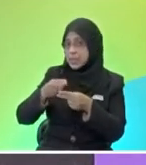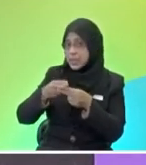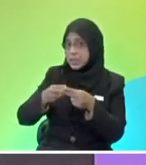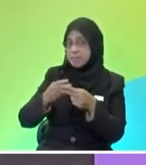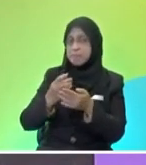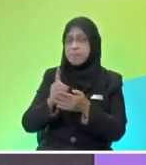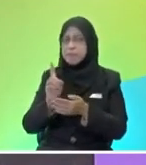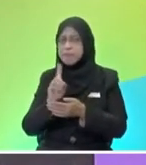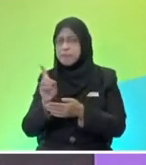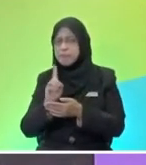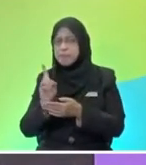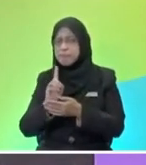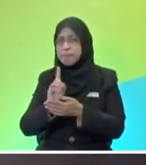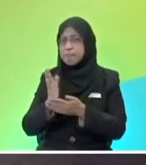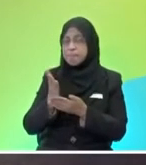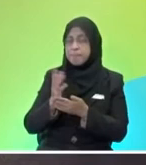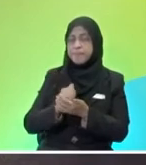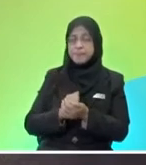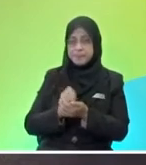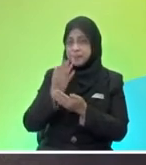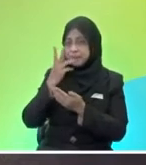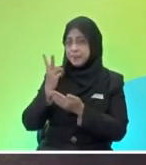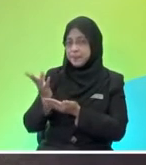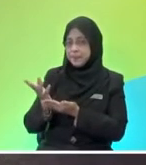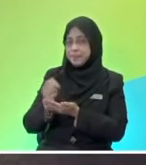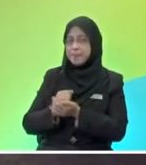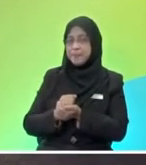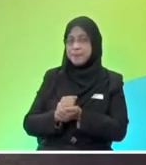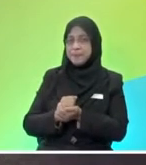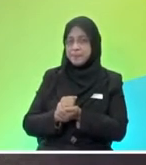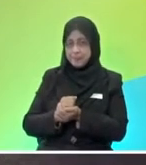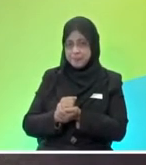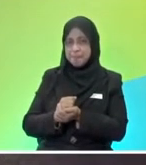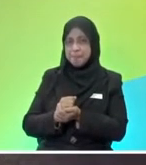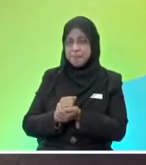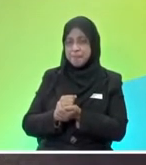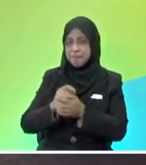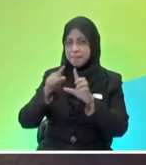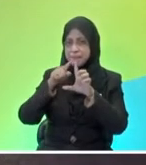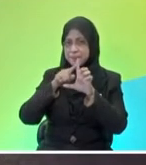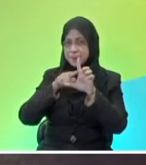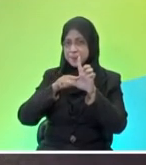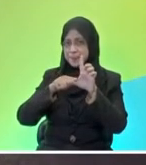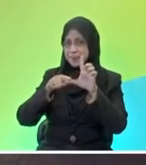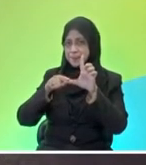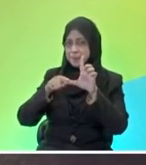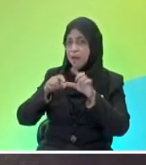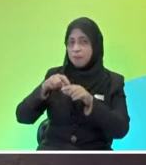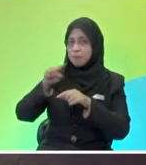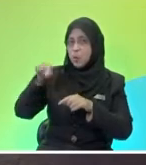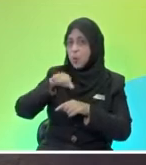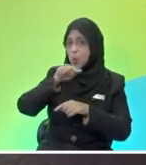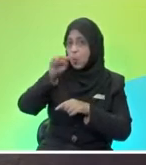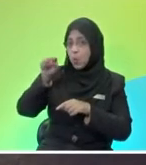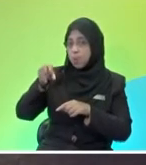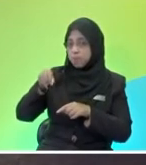how does it affect friction. So, what I'm going to do is I'm going to use this roller and let the roller slide it on